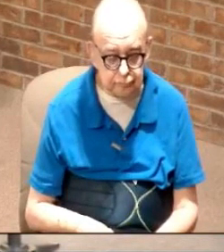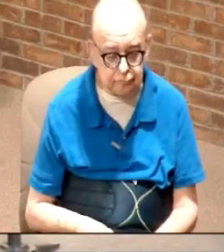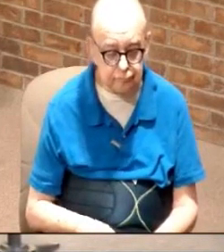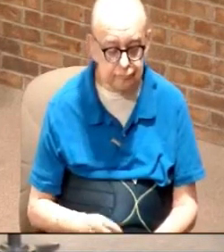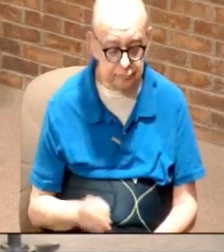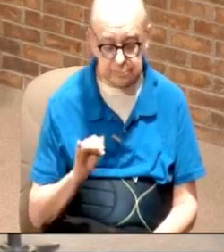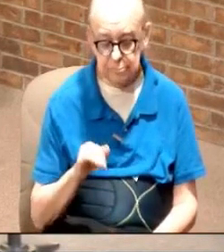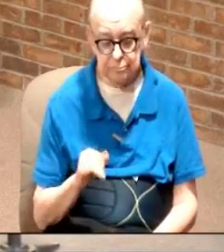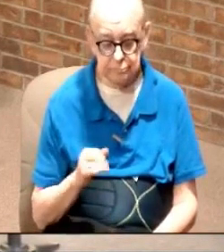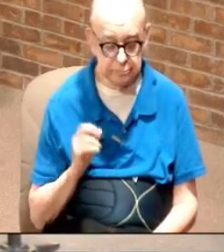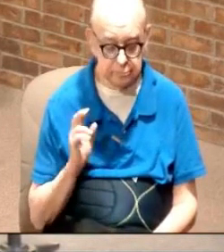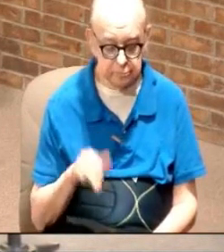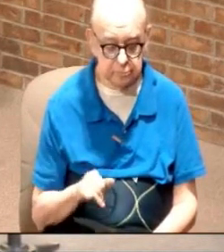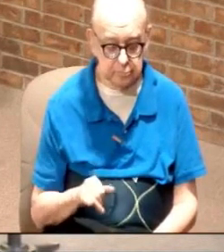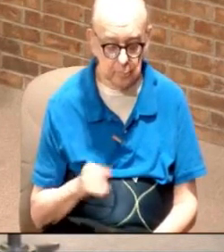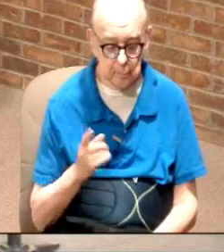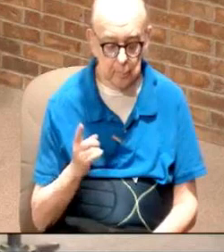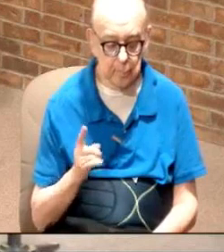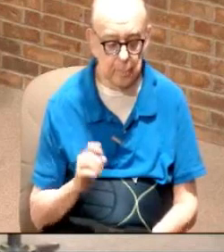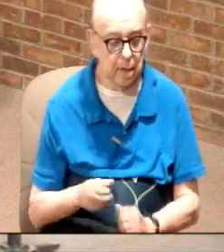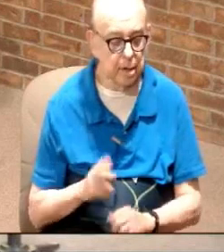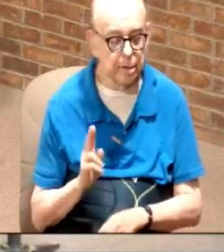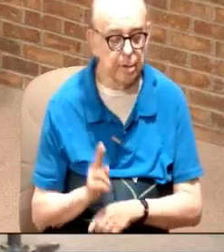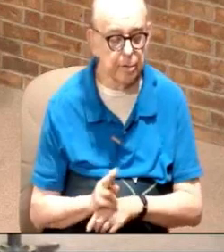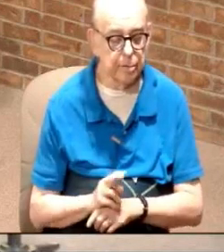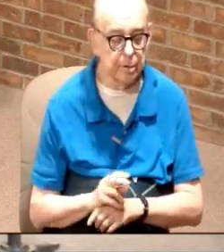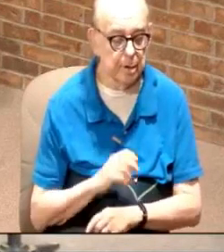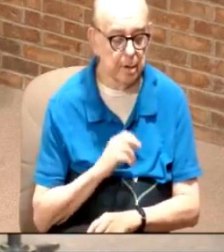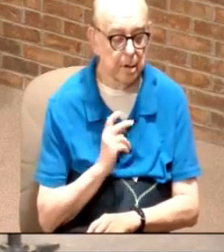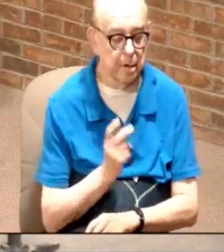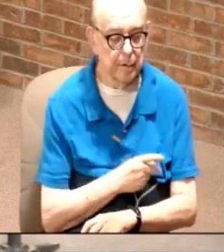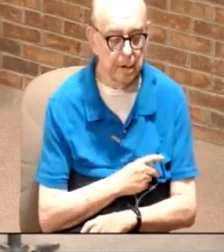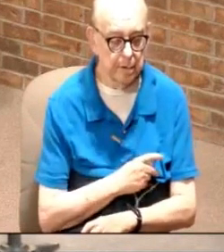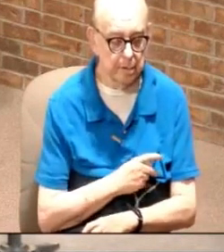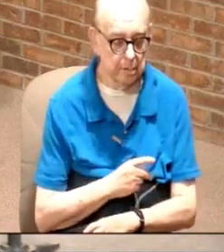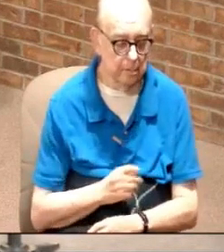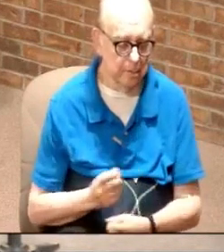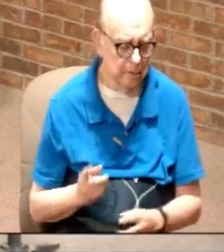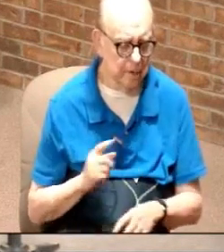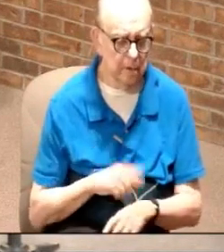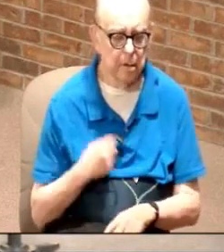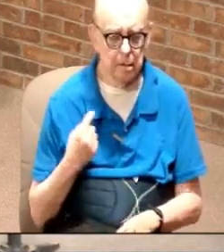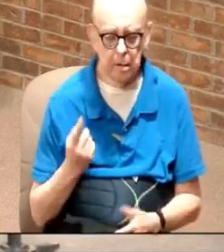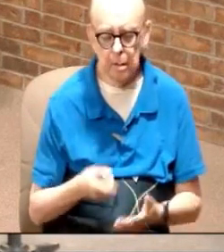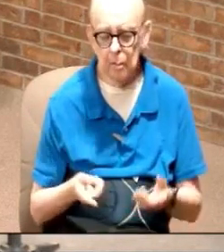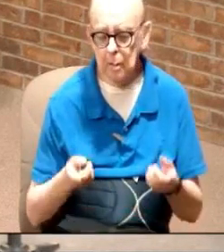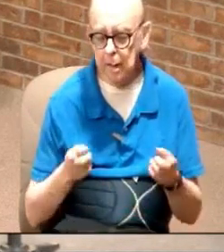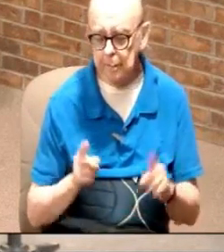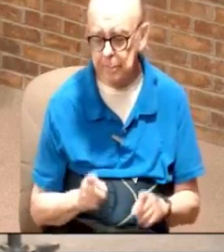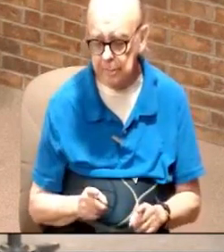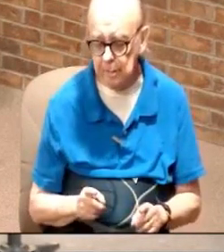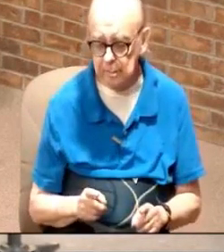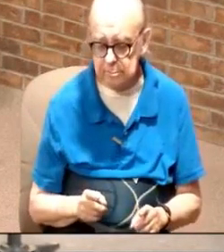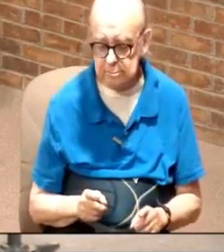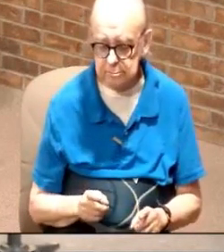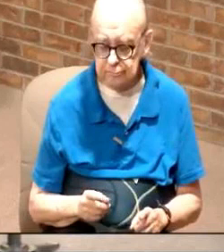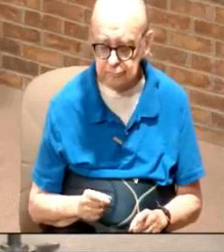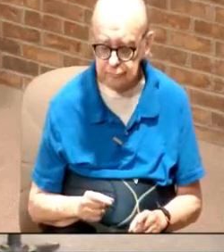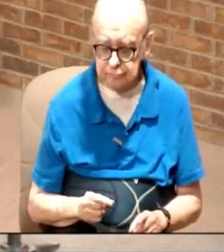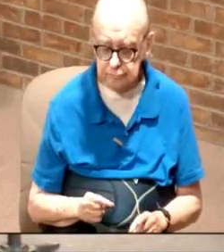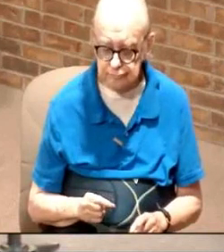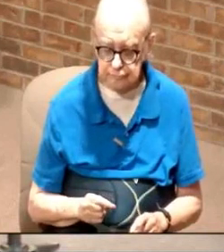Yeah, we're still trying to figure out how to use it. And so many times what happens is, it's